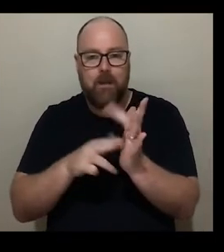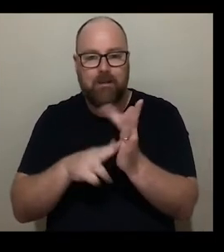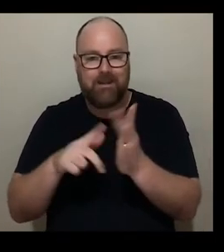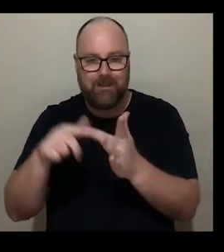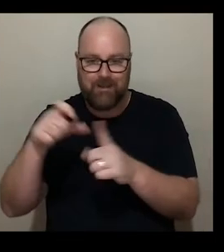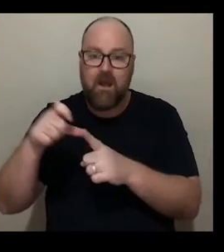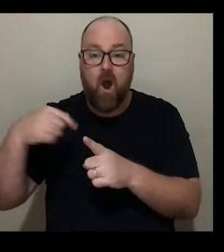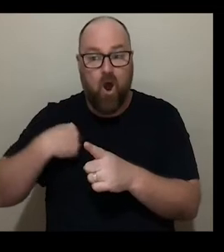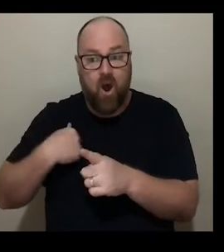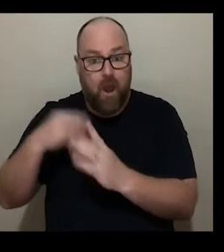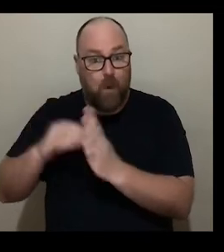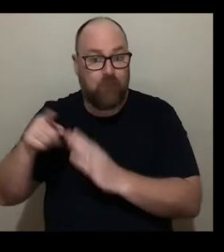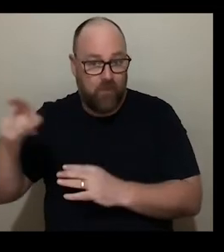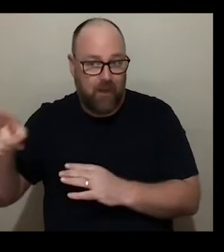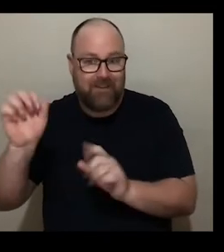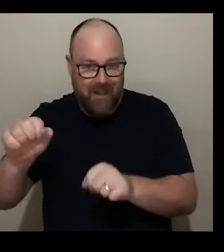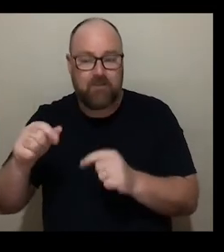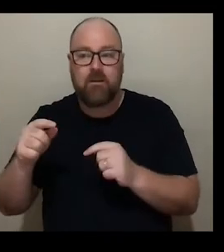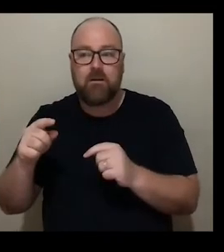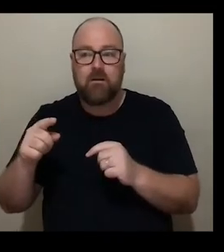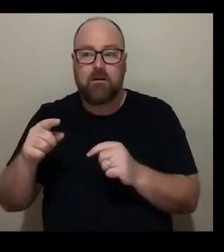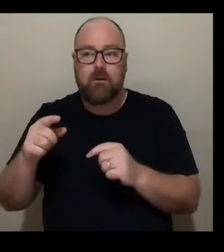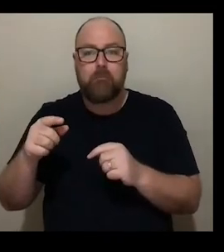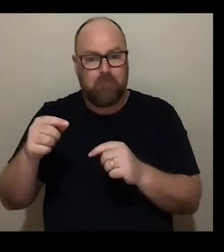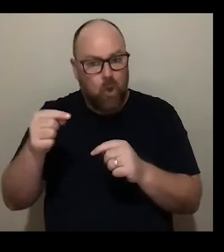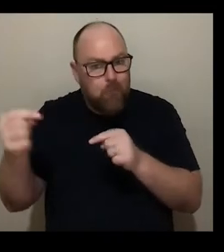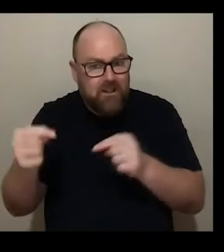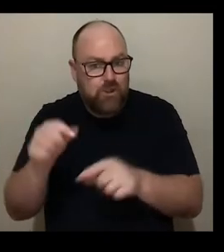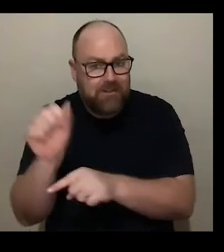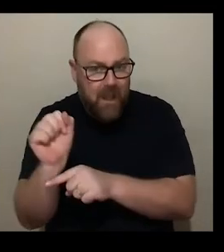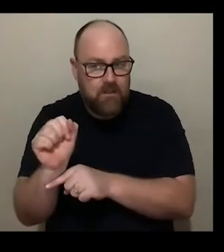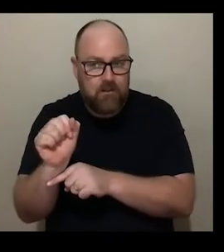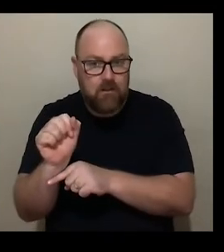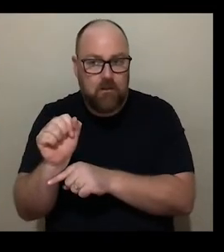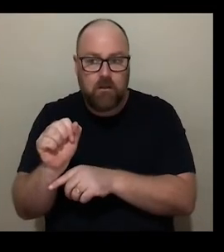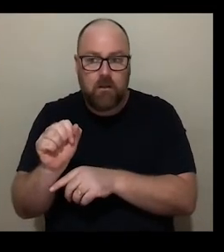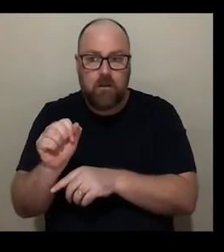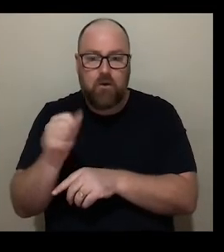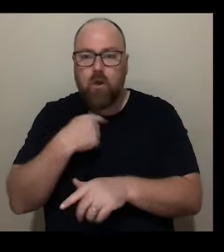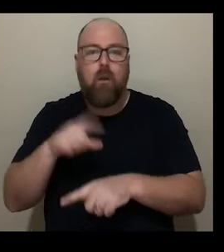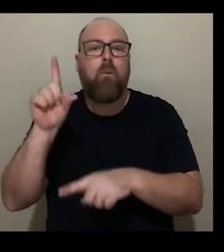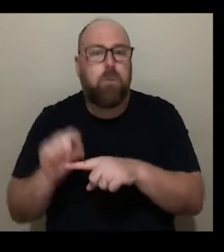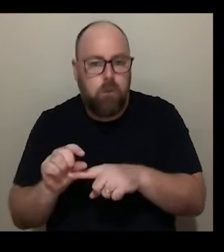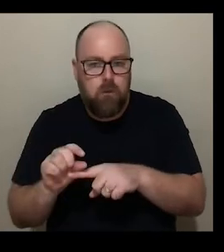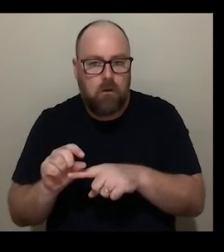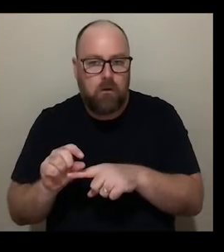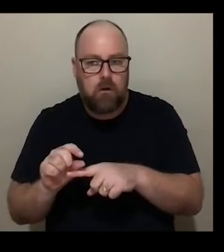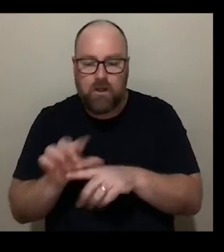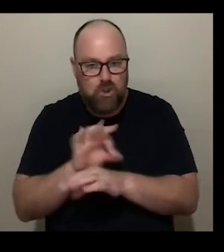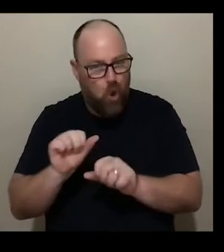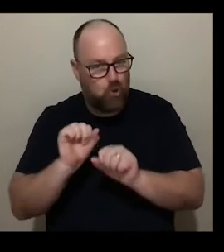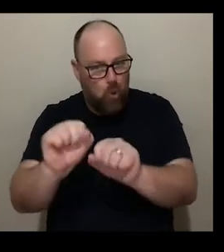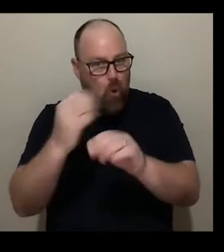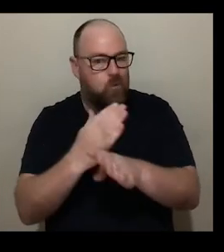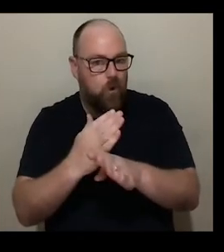but if you fail first time just forget being knocked down it's not to do with your work it's to do with a